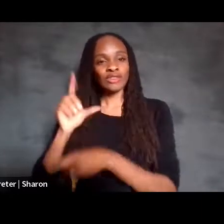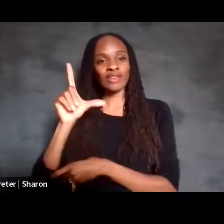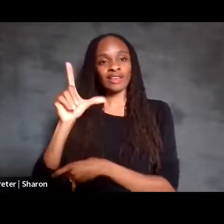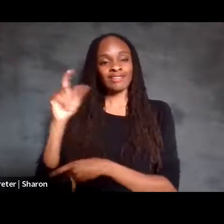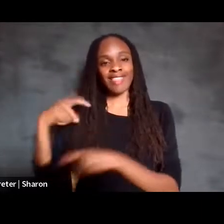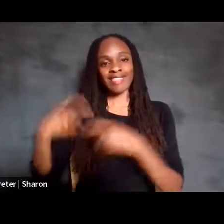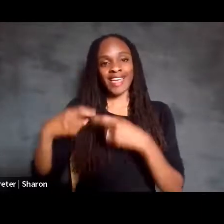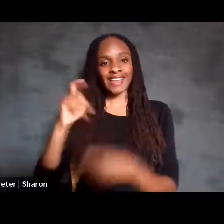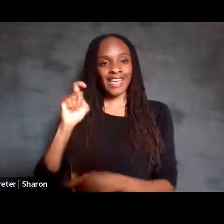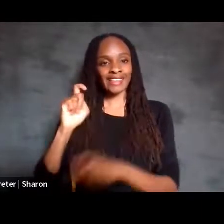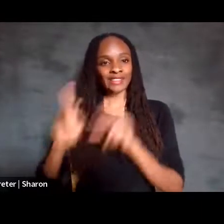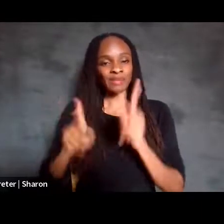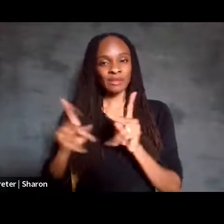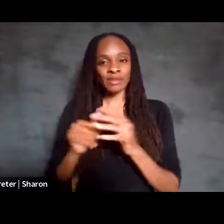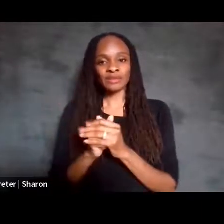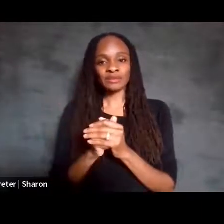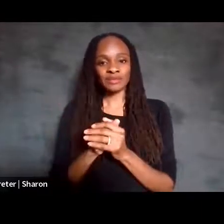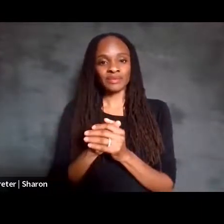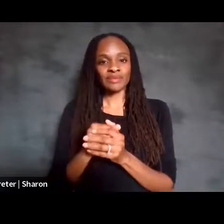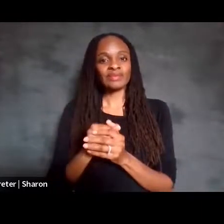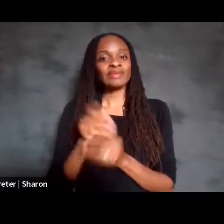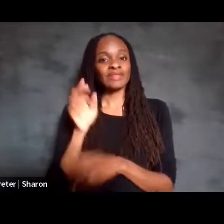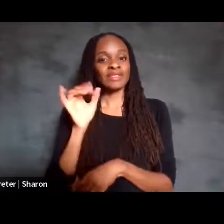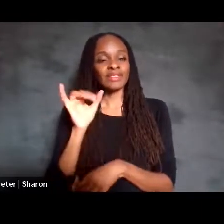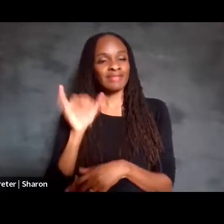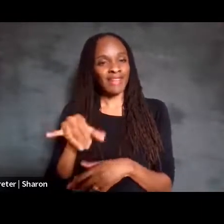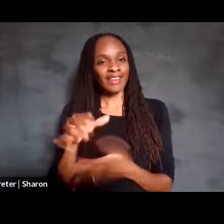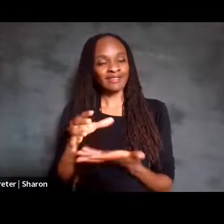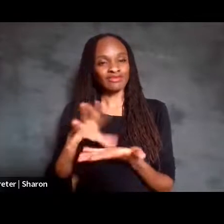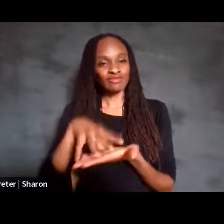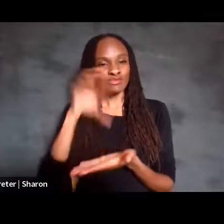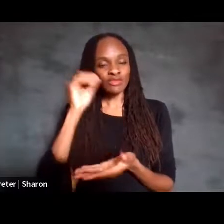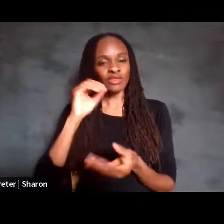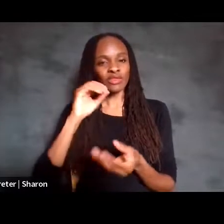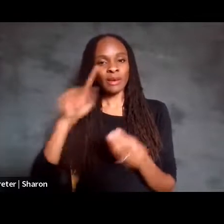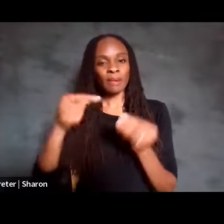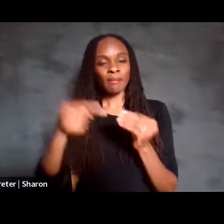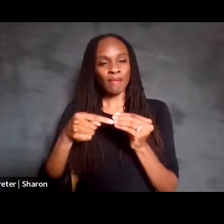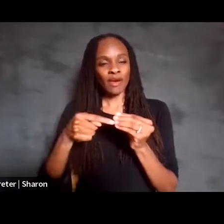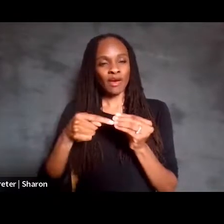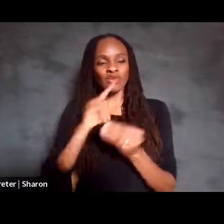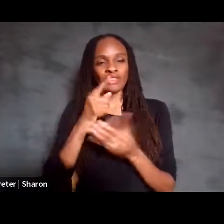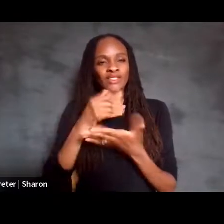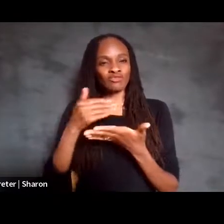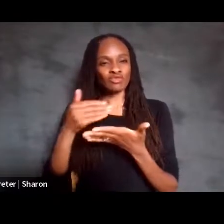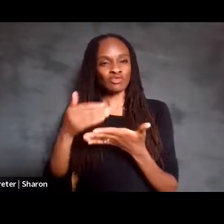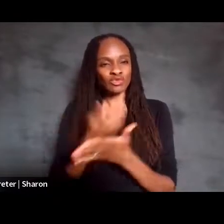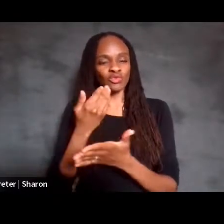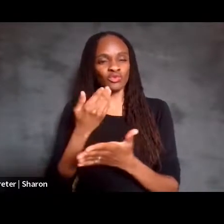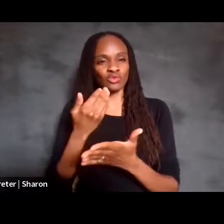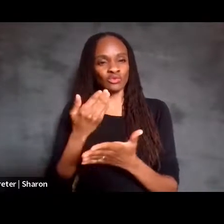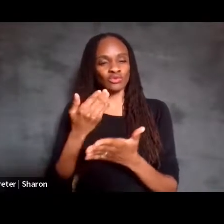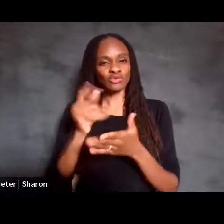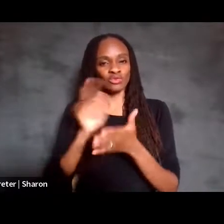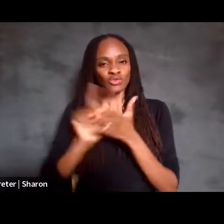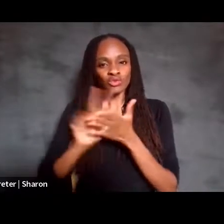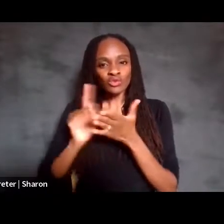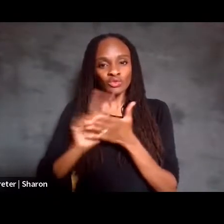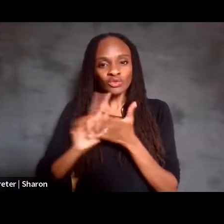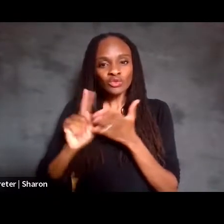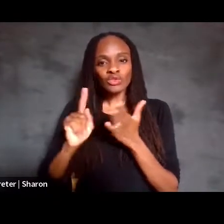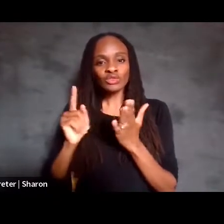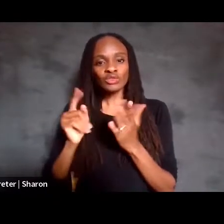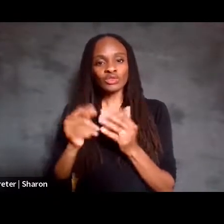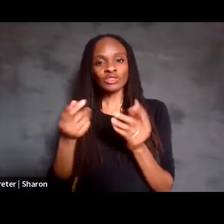people. That, too, be learning about the leading-edge research. Poncho, for Maurice and his